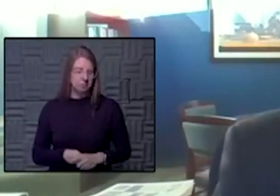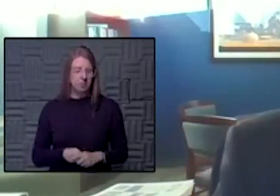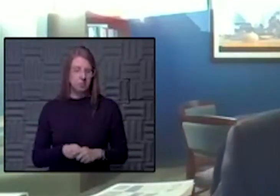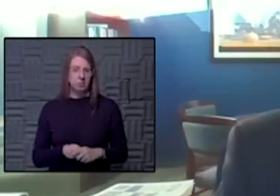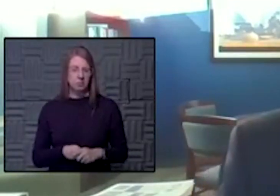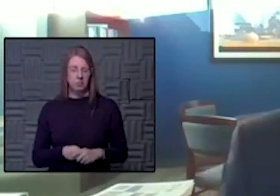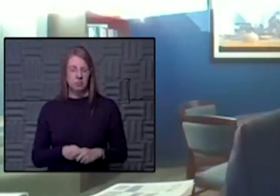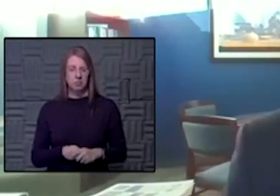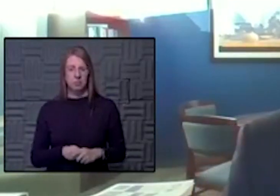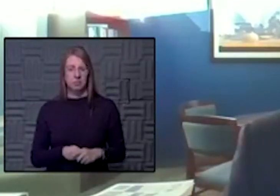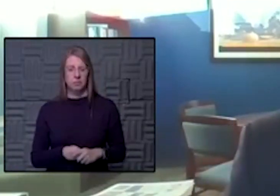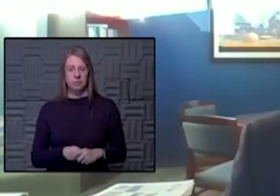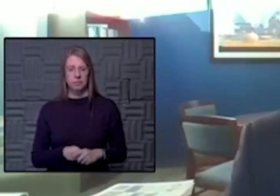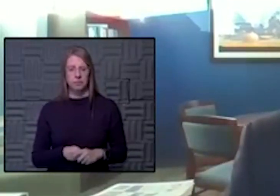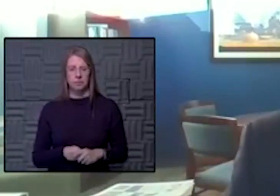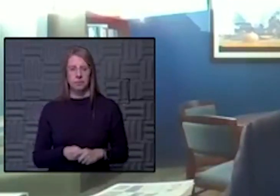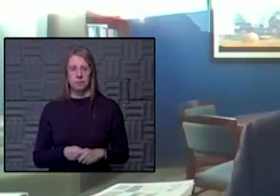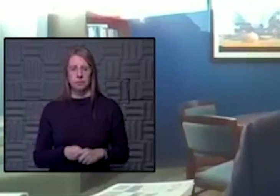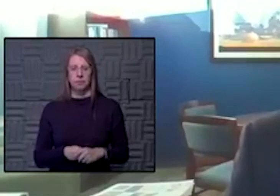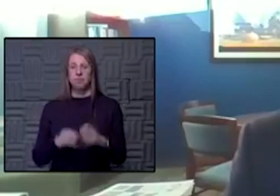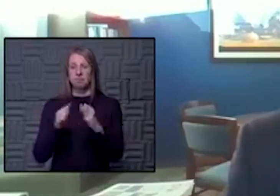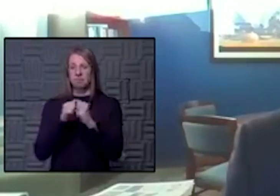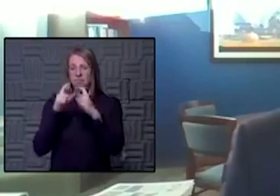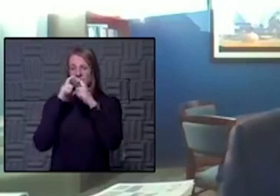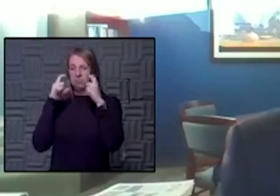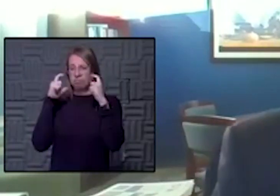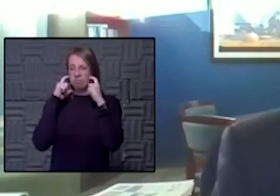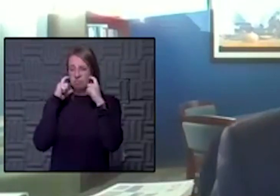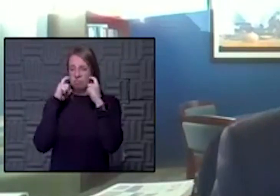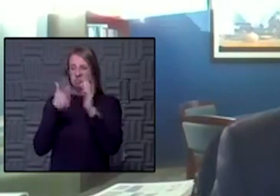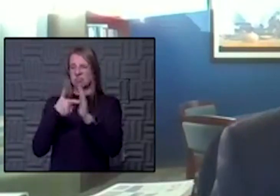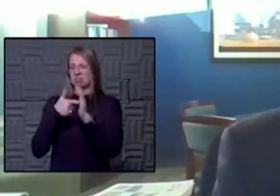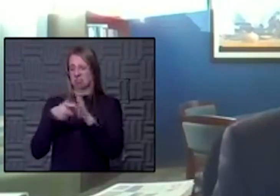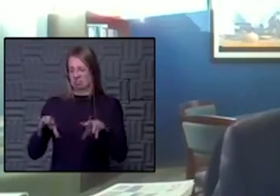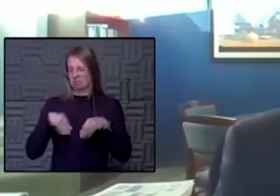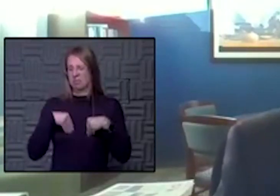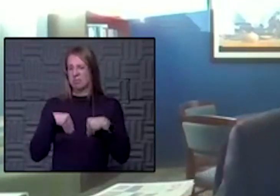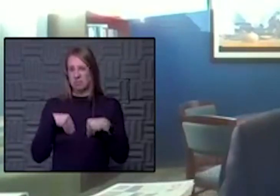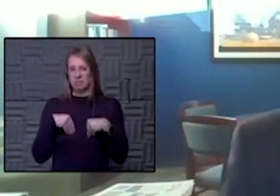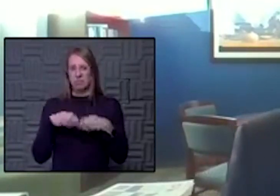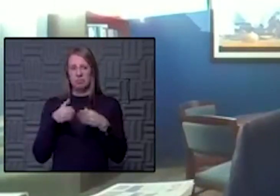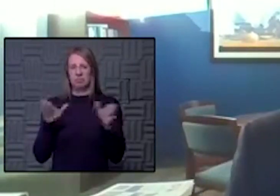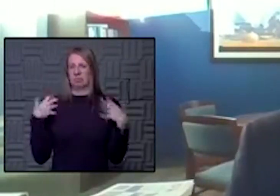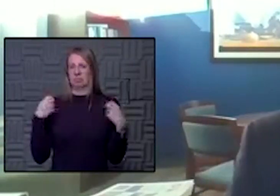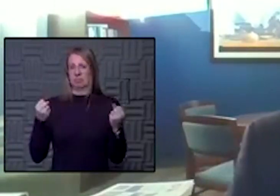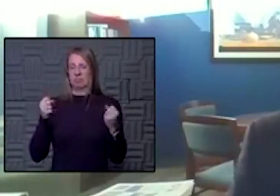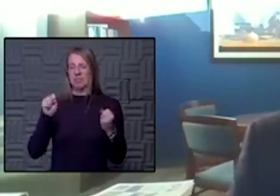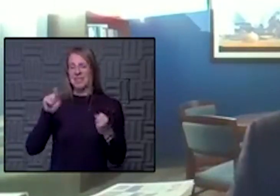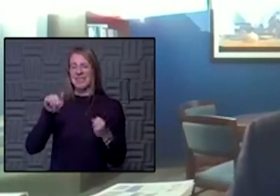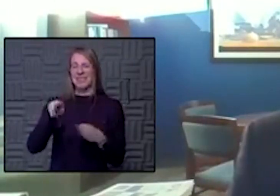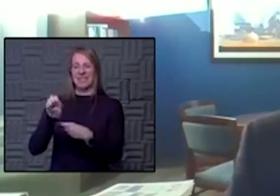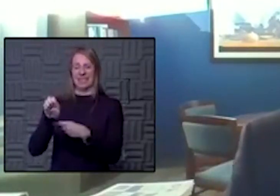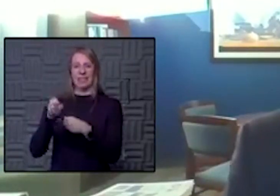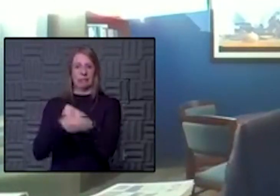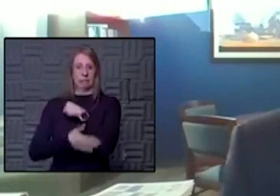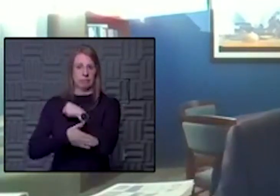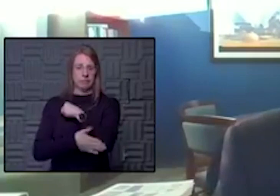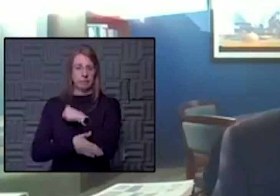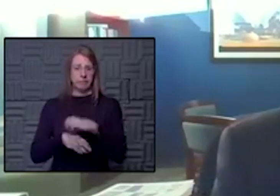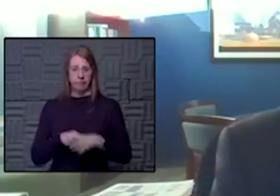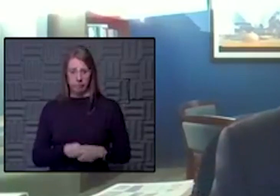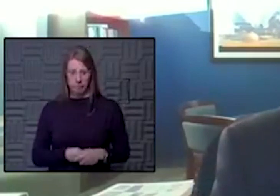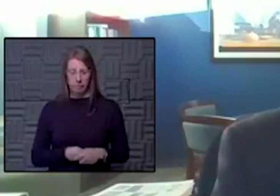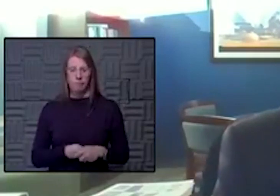about and, you know, with the mask mandate. So the public health department here in Saline County has been quite